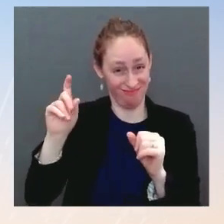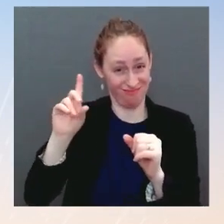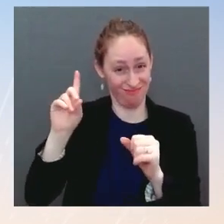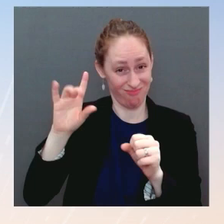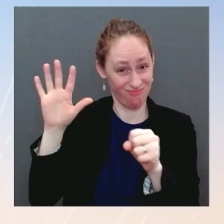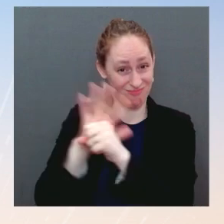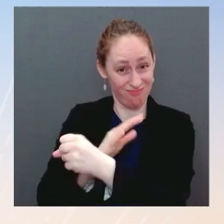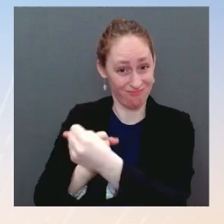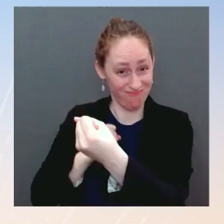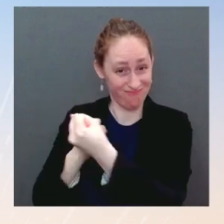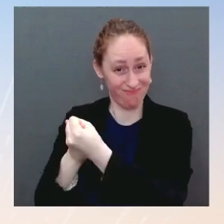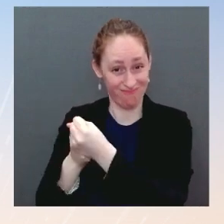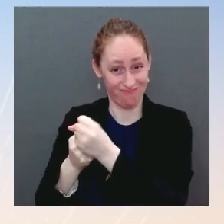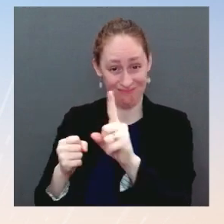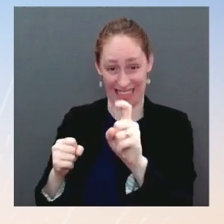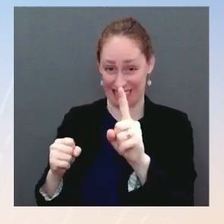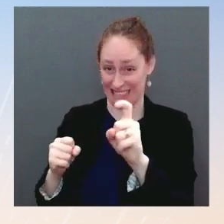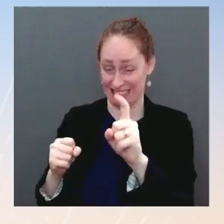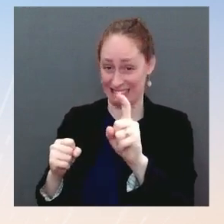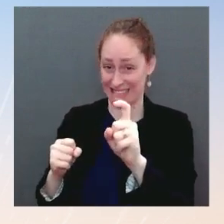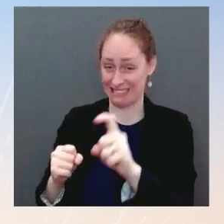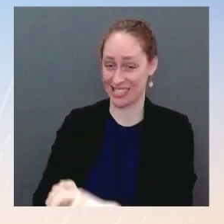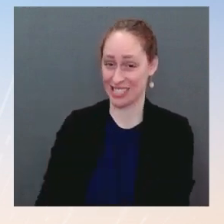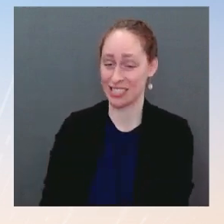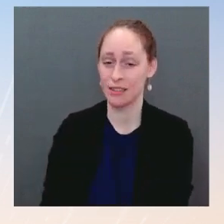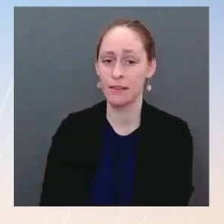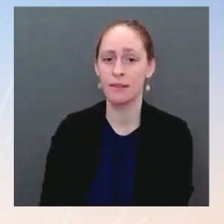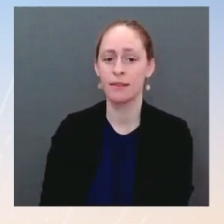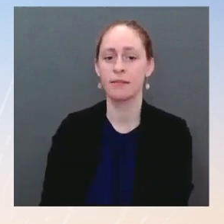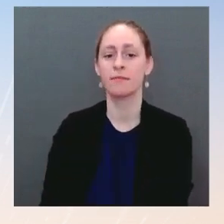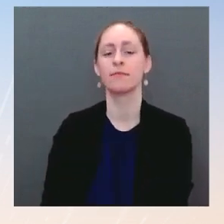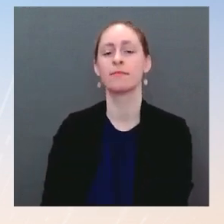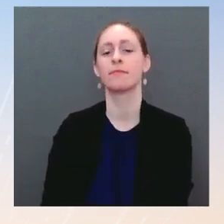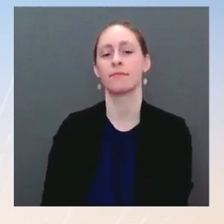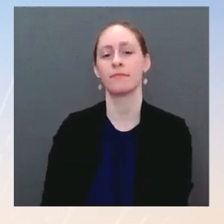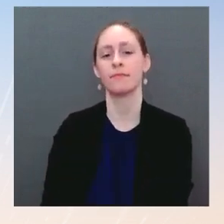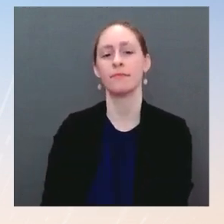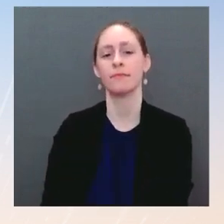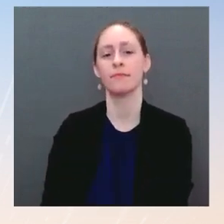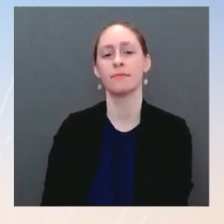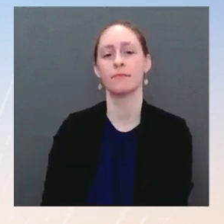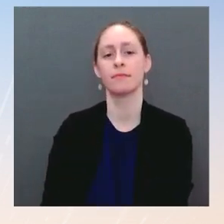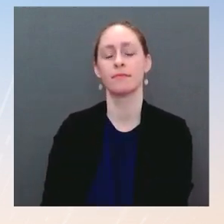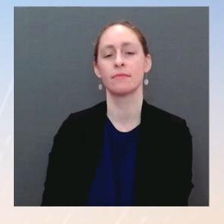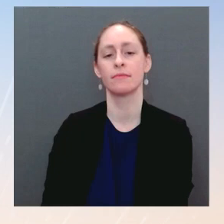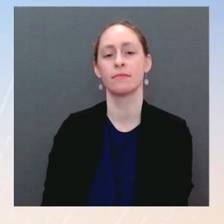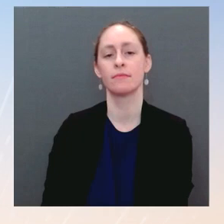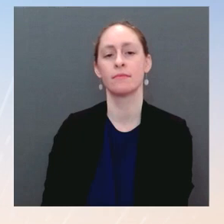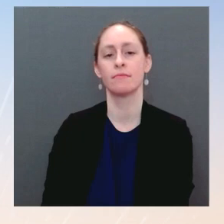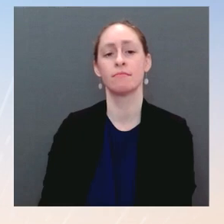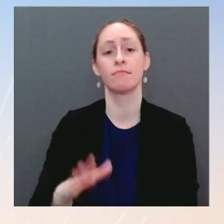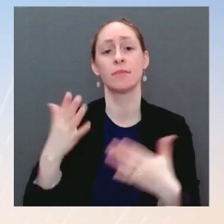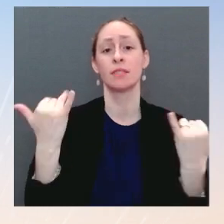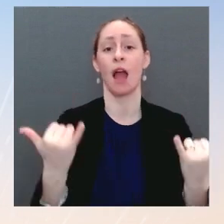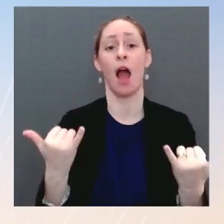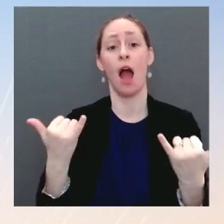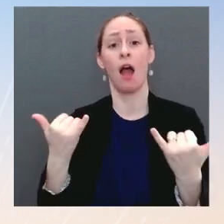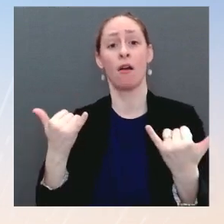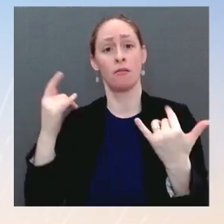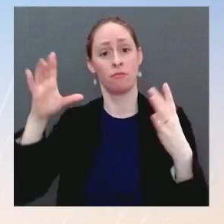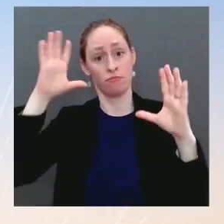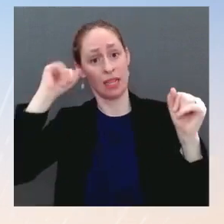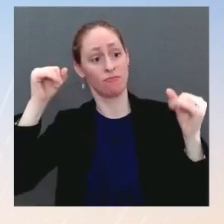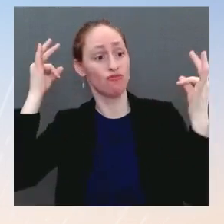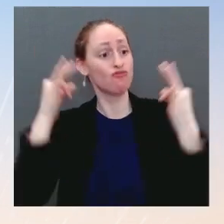made a decision. He — the only decision he's made is to nominate a black woman to the Supreme Court — the first in history, one who is eminently